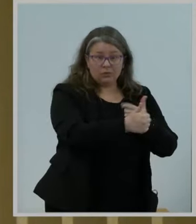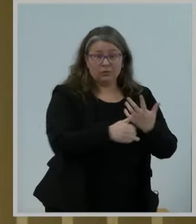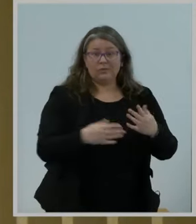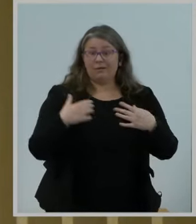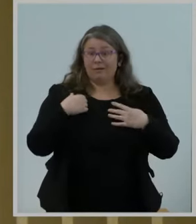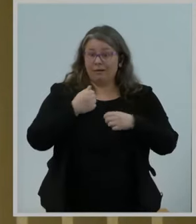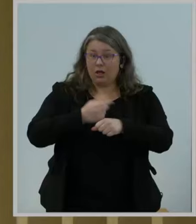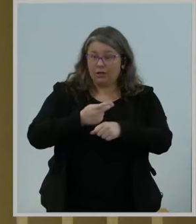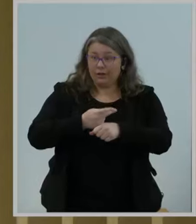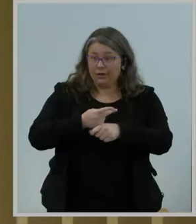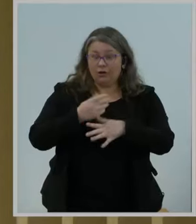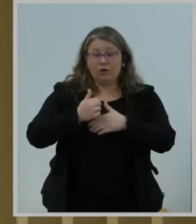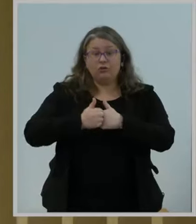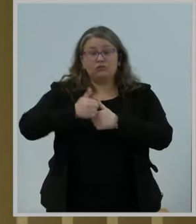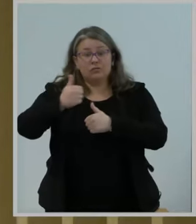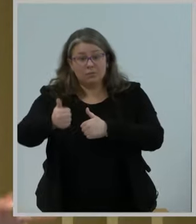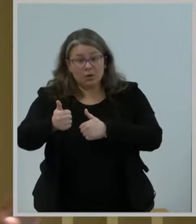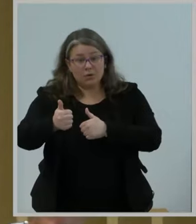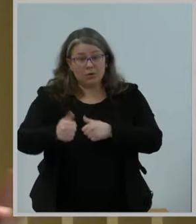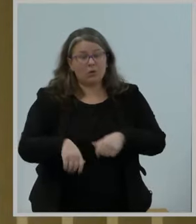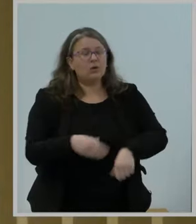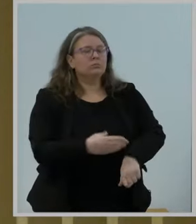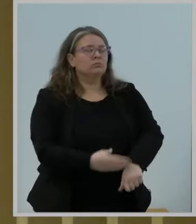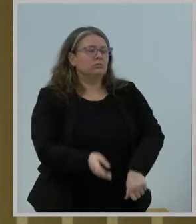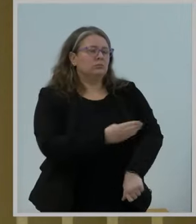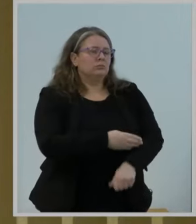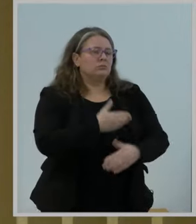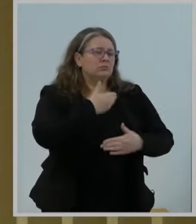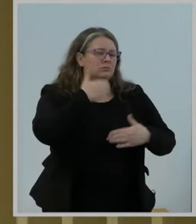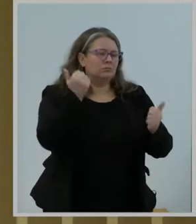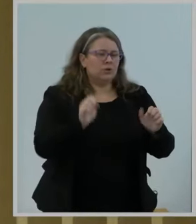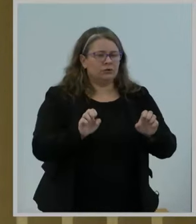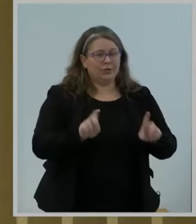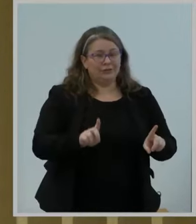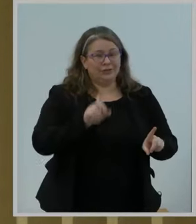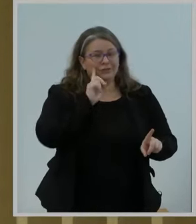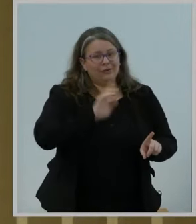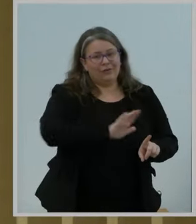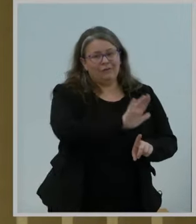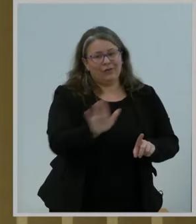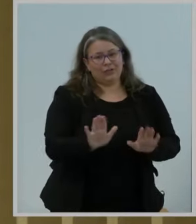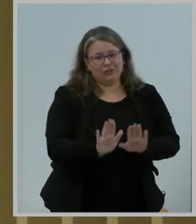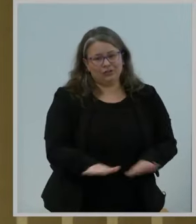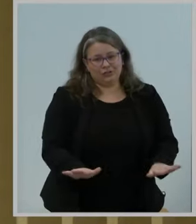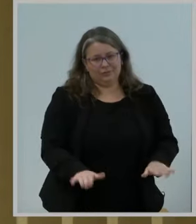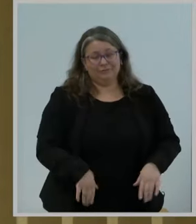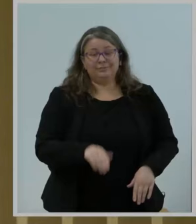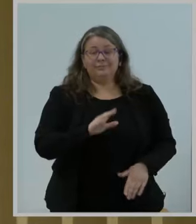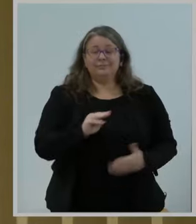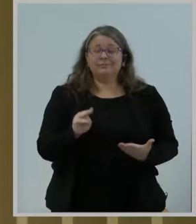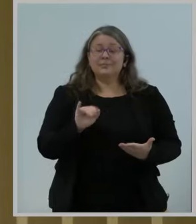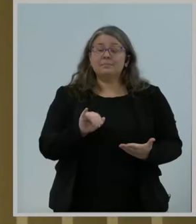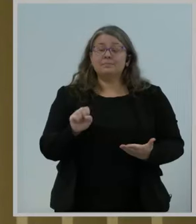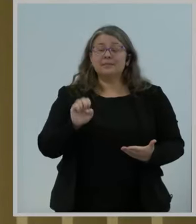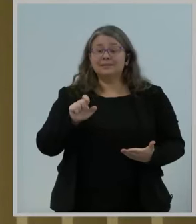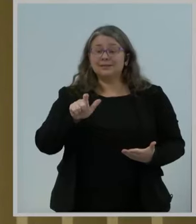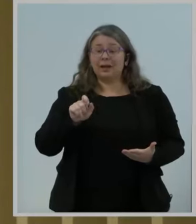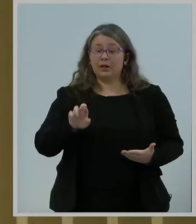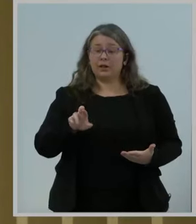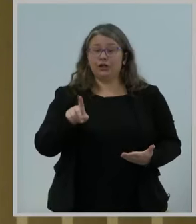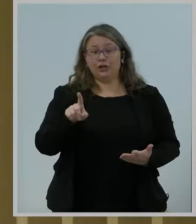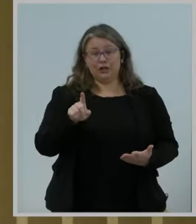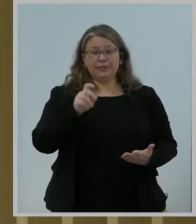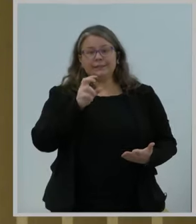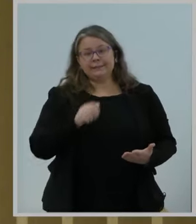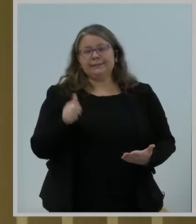of the community's kids. And let me tell you about Miss Eleanor, a senior living in Boston's Roxbury neighborhood. She would